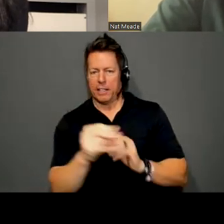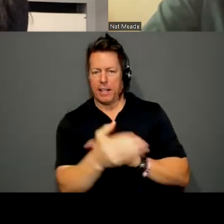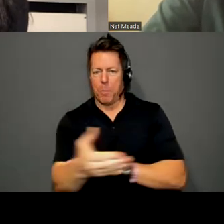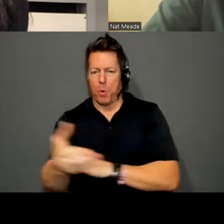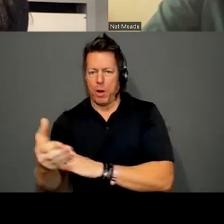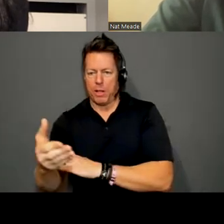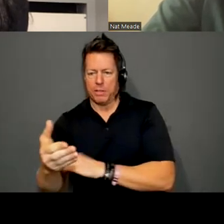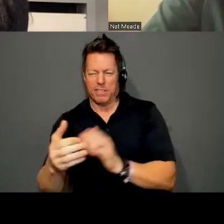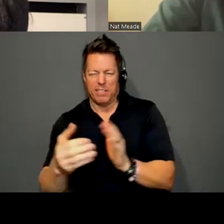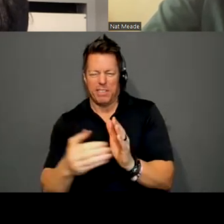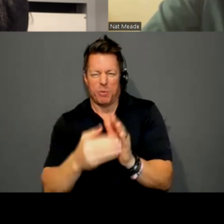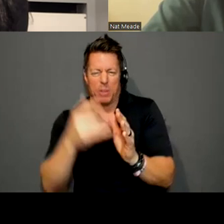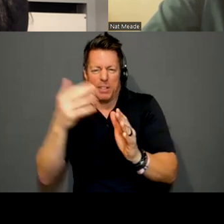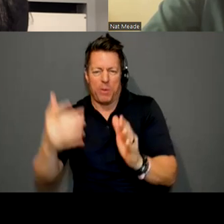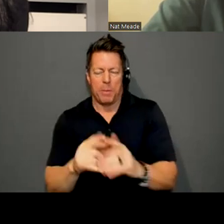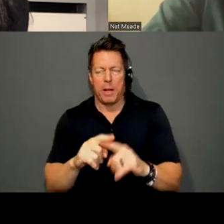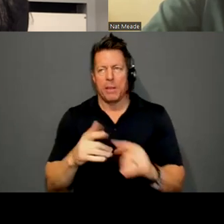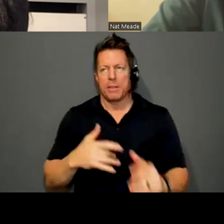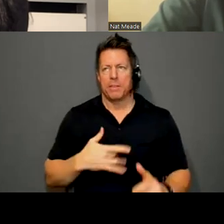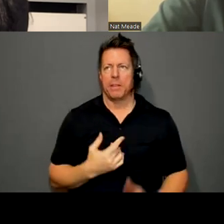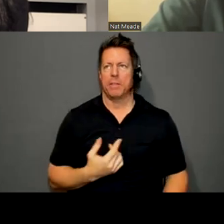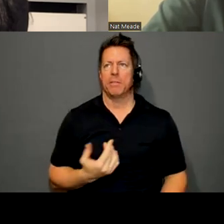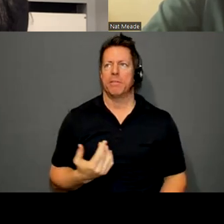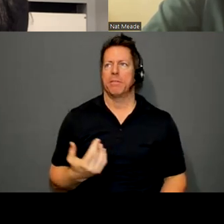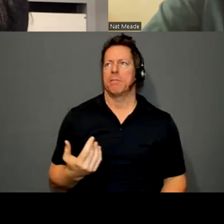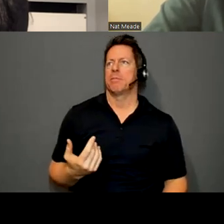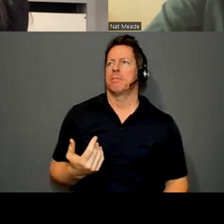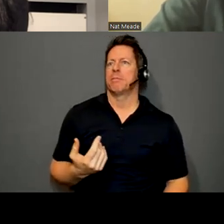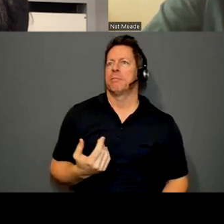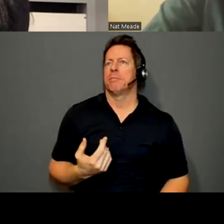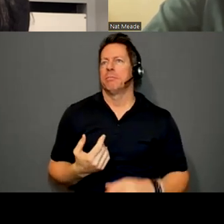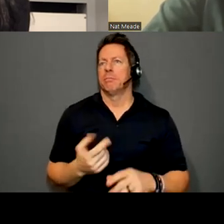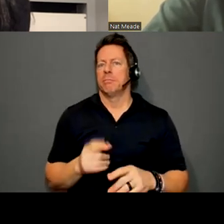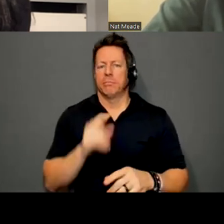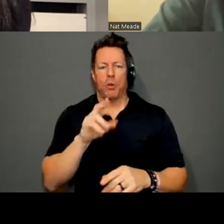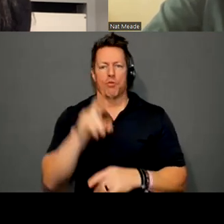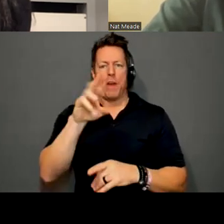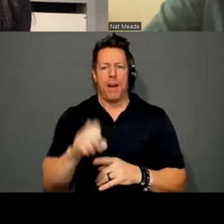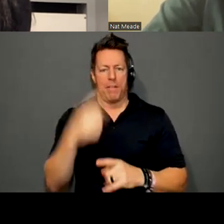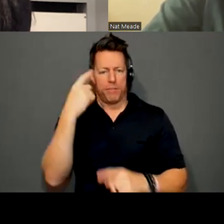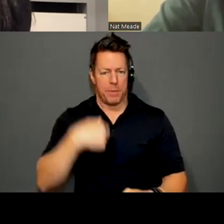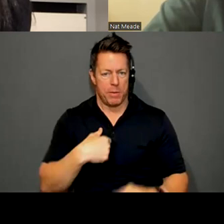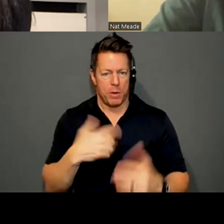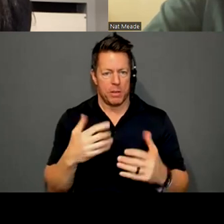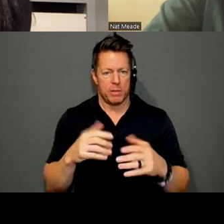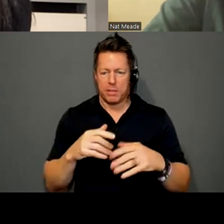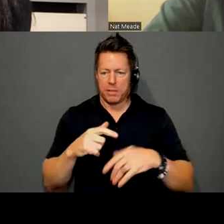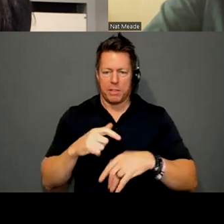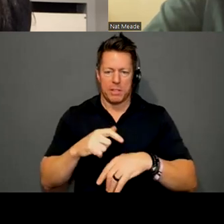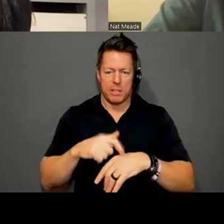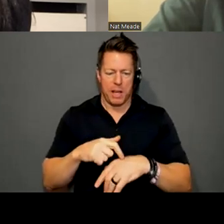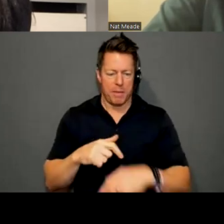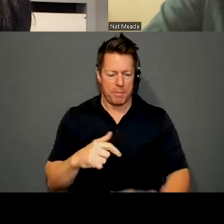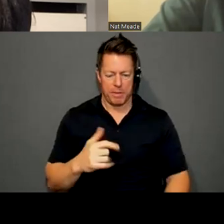But I really just had this feeling of kind of, like, which I think is rare for me. Just this open, like, the time just felt,